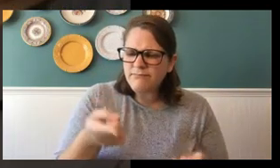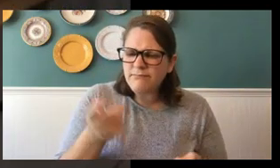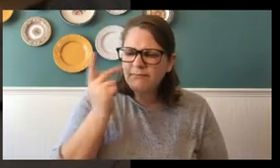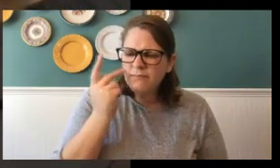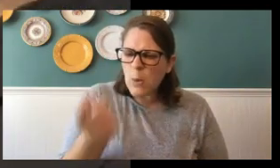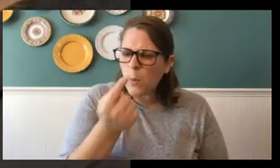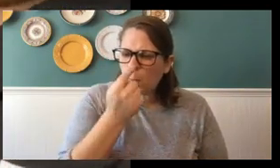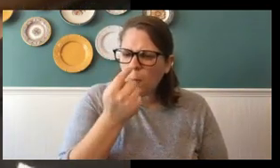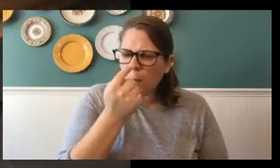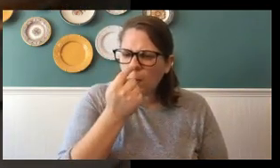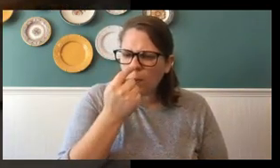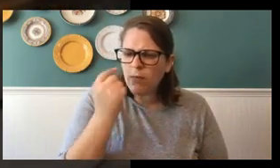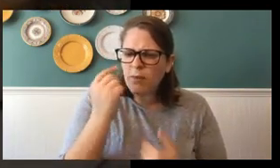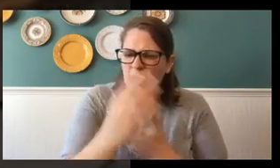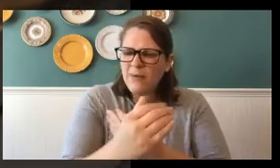butterfly?